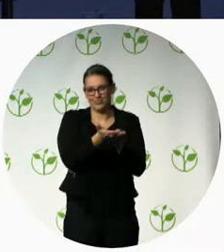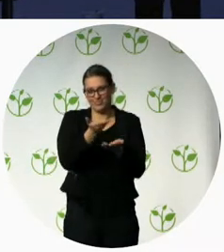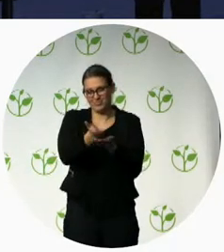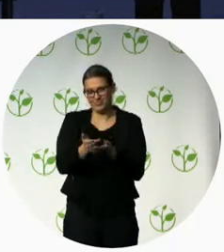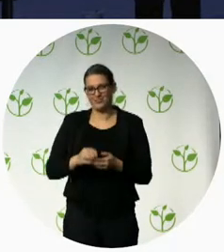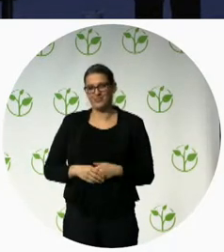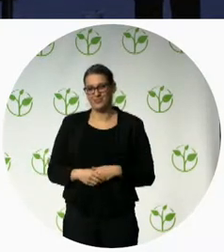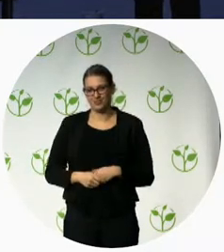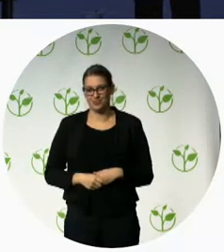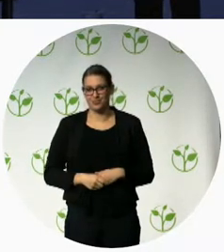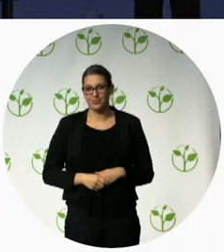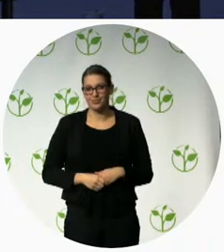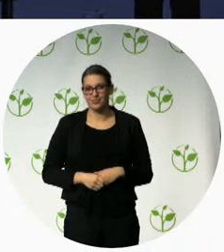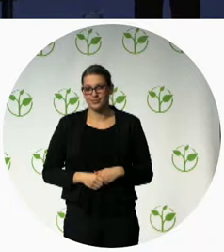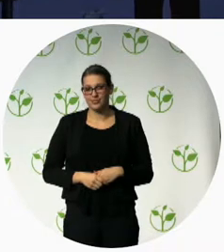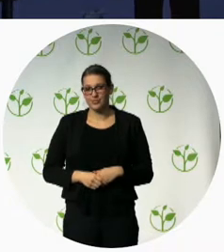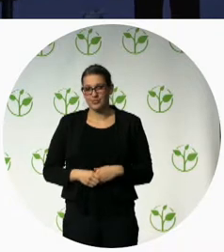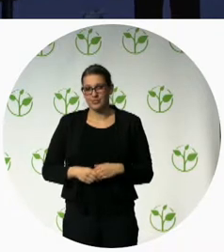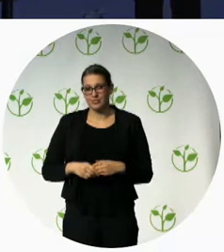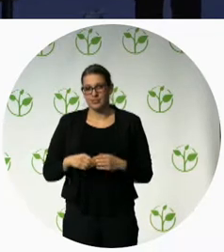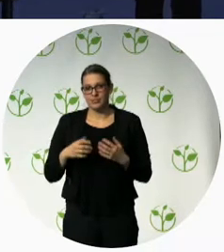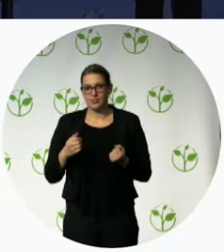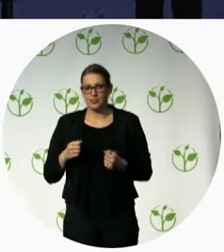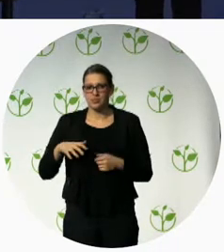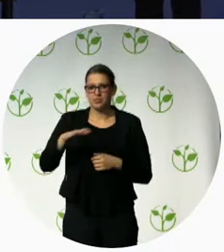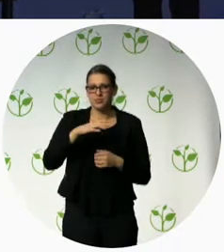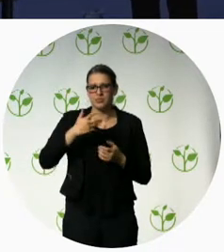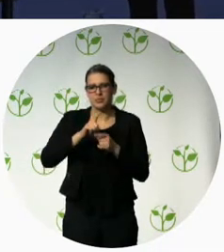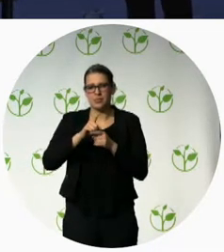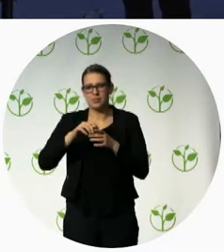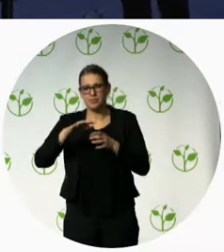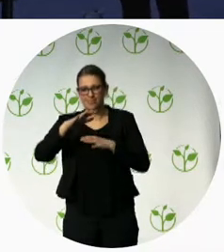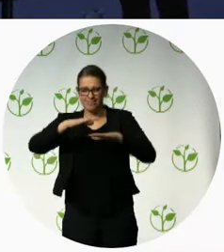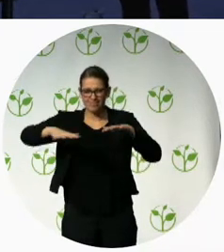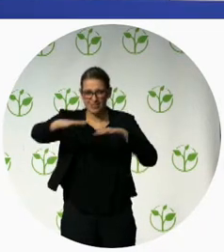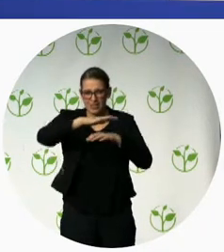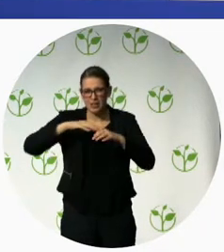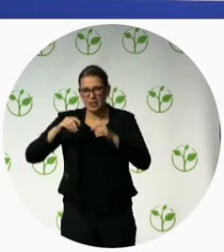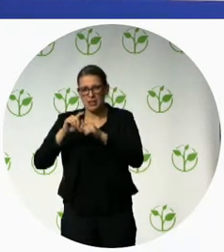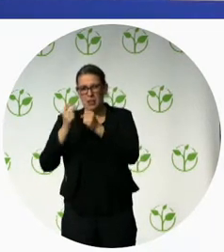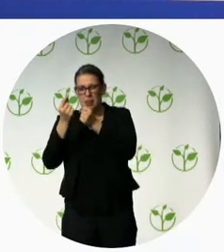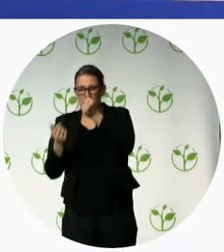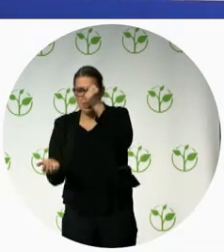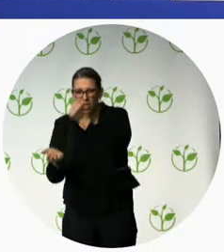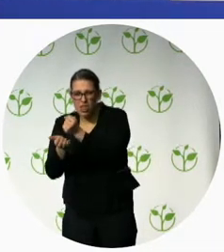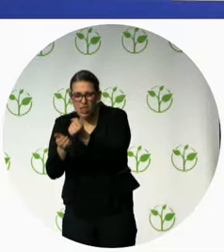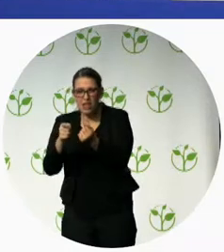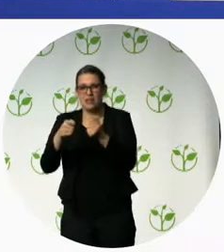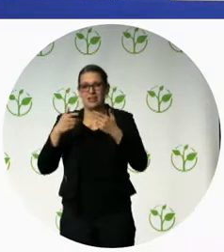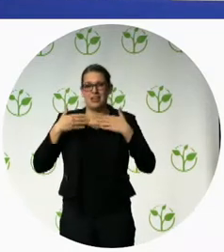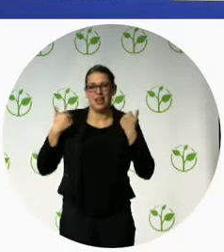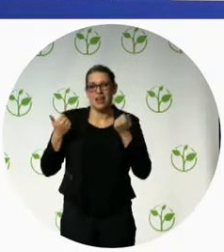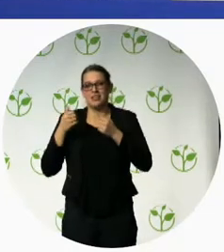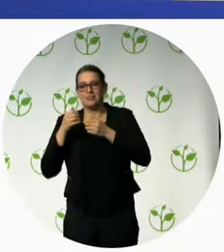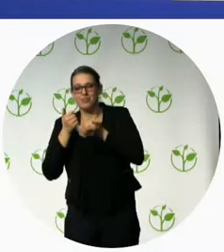middle income countries rehabilitation is clearly not a priority and WHO estimates that 80